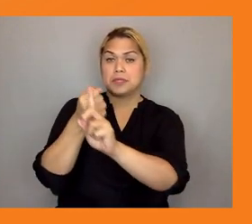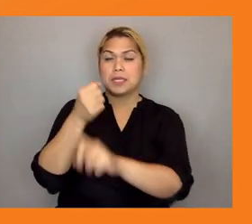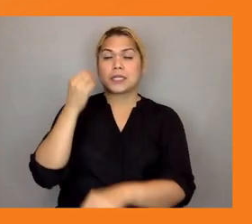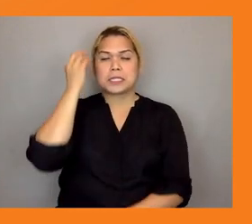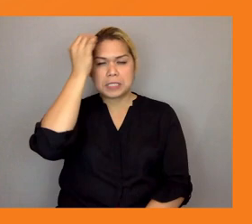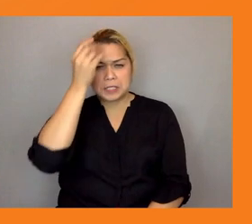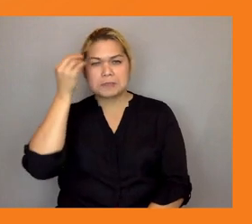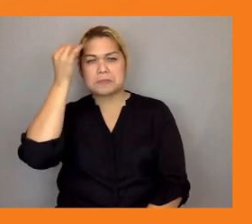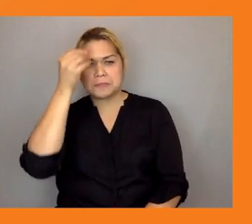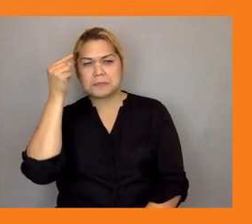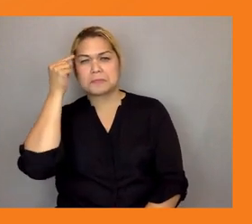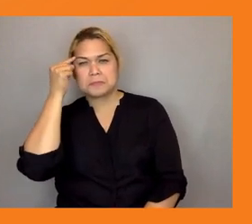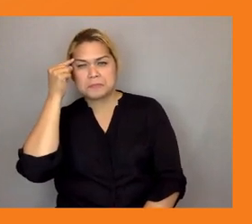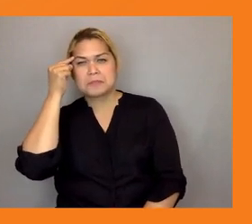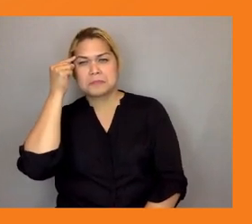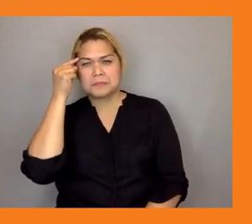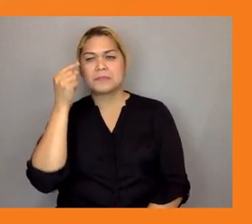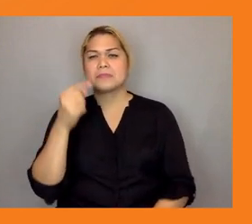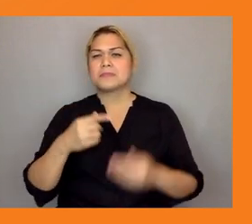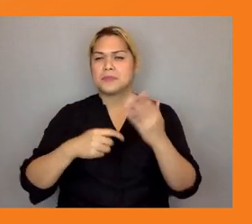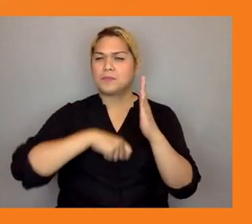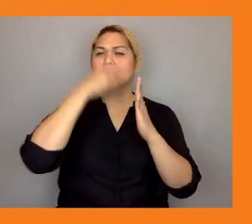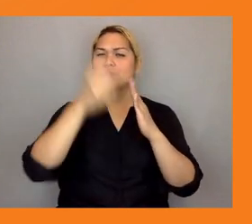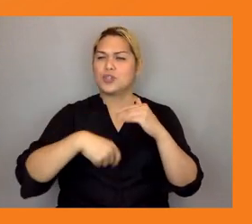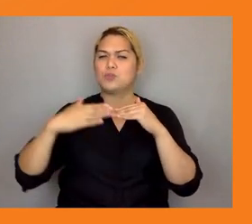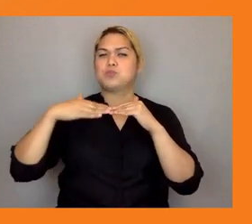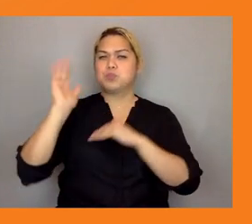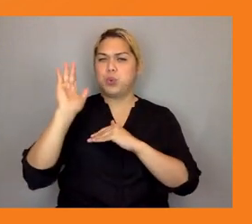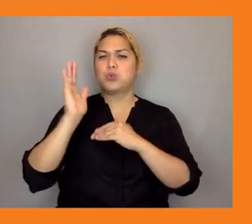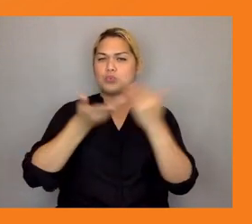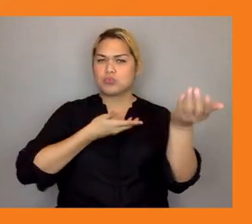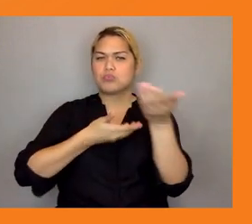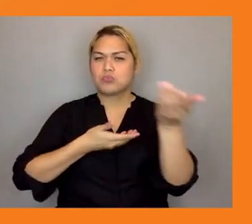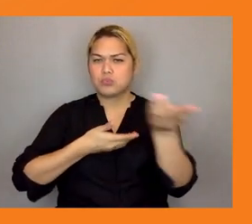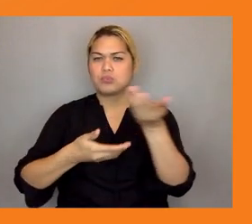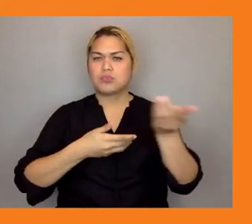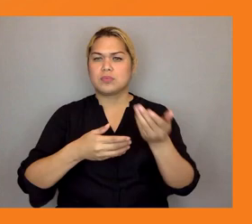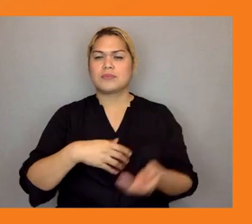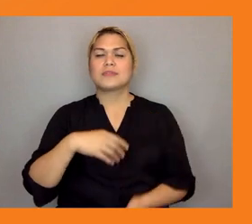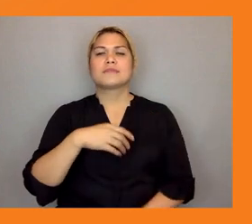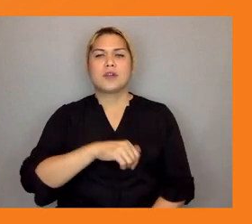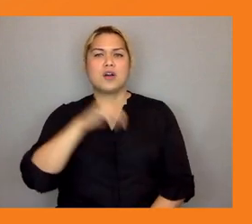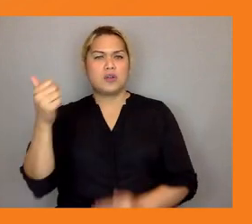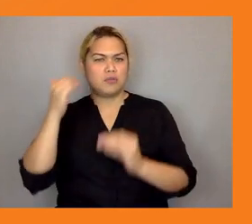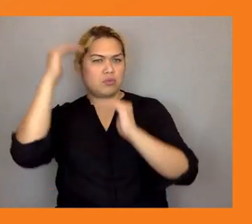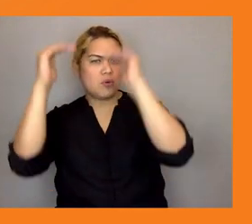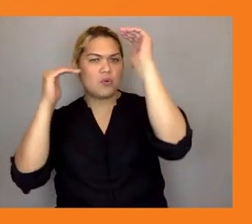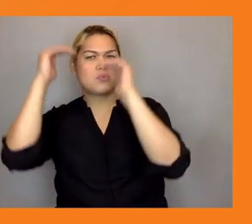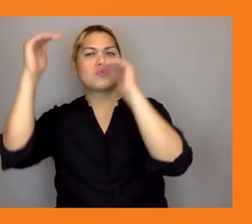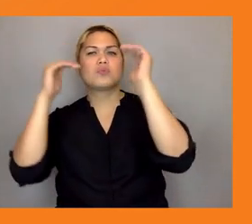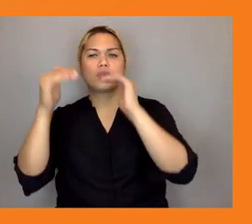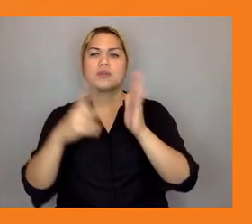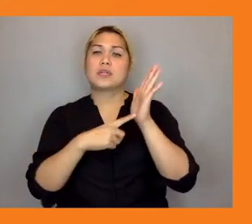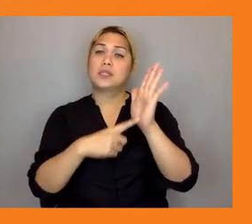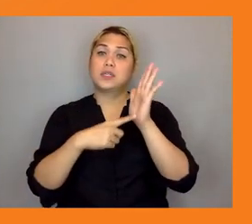meaningfully collaborate with other um adult members in the country so for example with the government and with the ngos